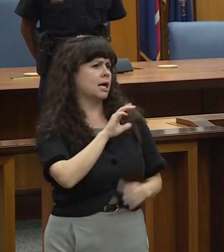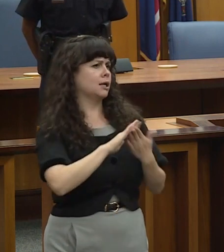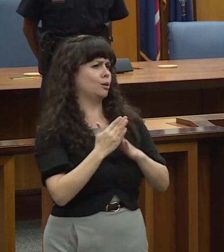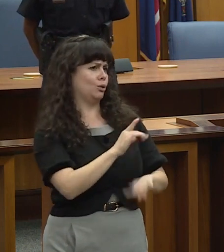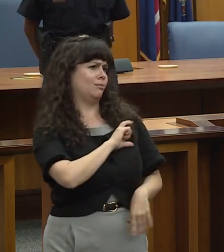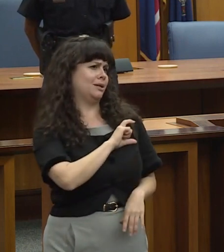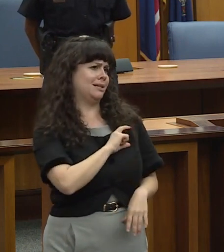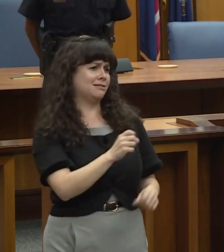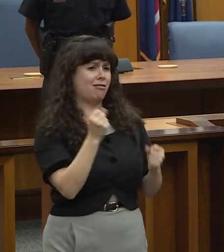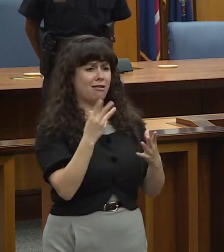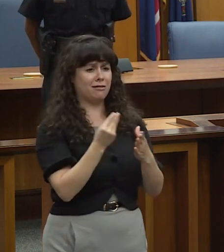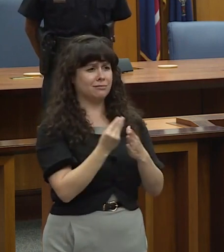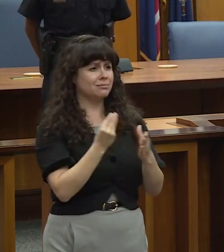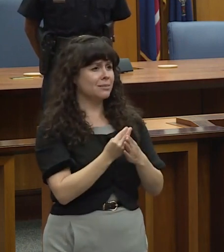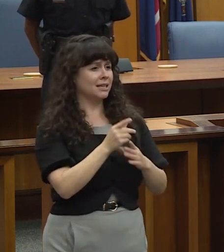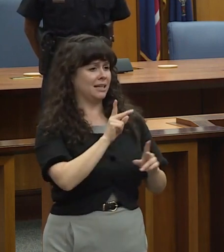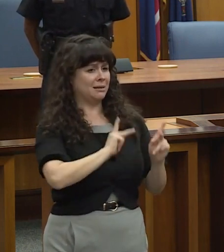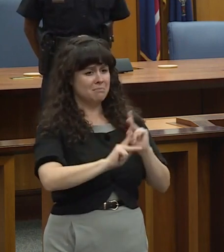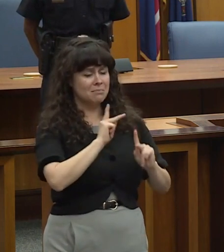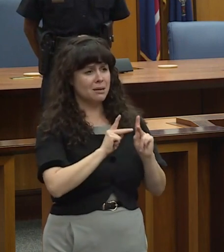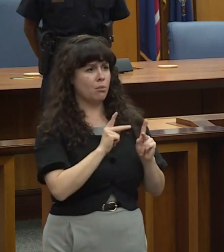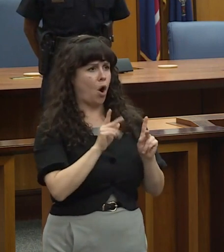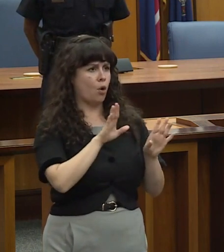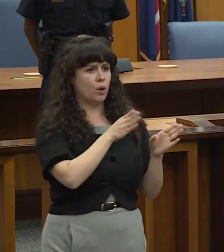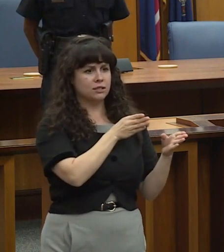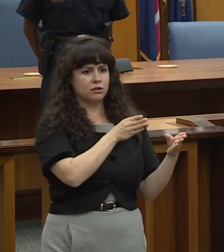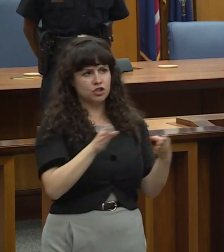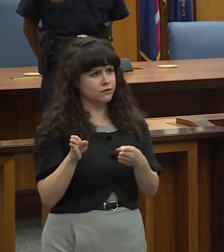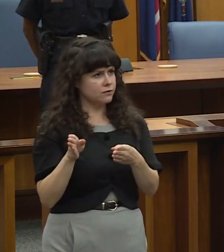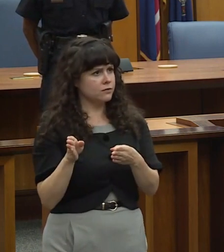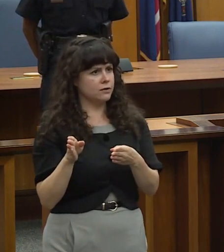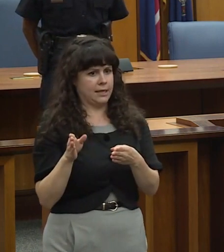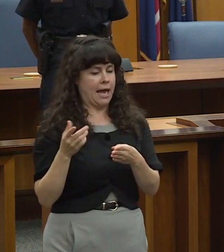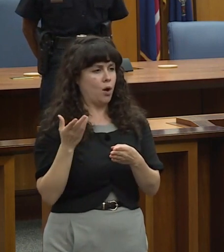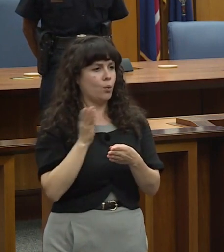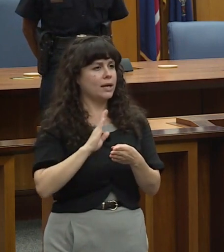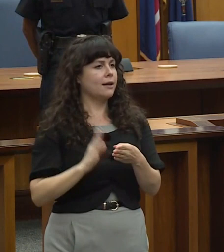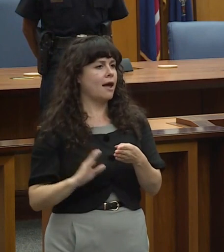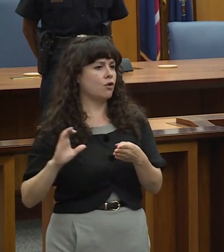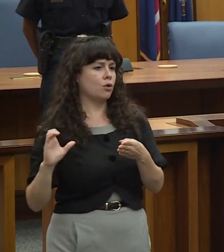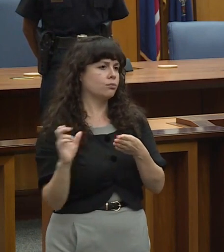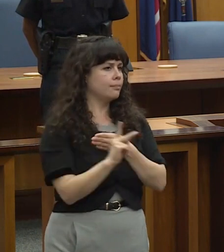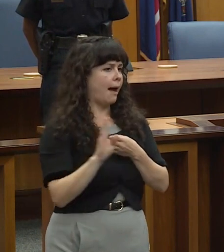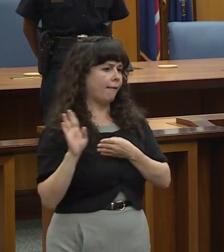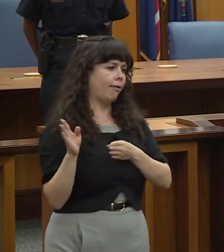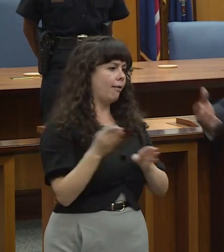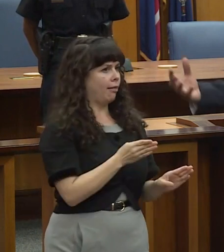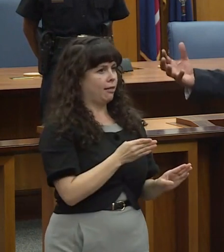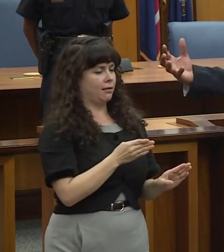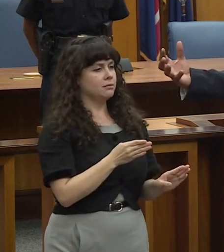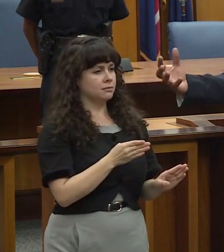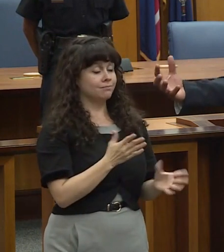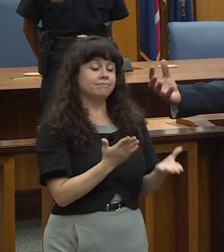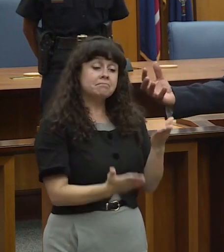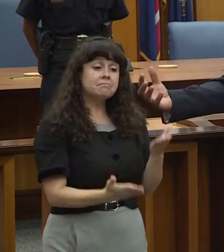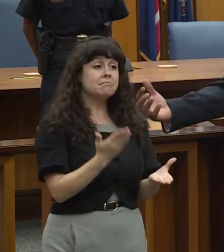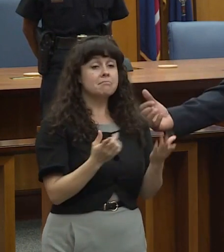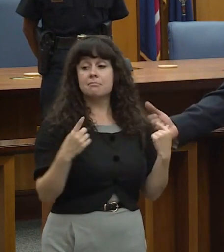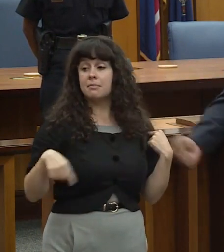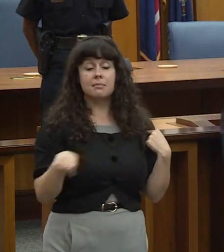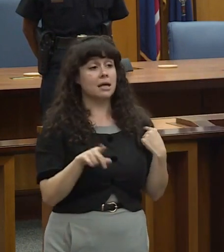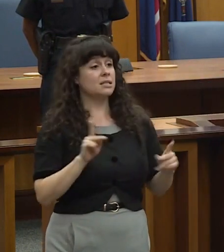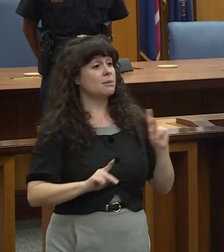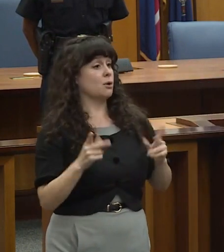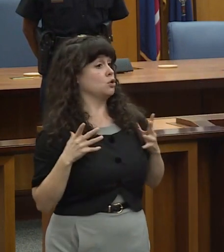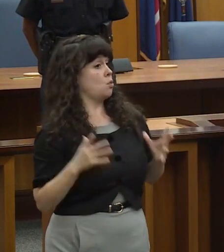personnel were diverted elsewhere I don't think we ever got back to it and maybe these people here maybe they don't want